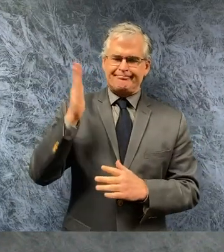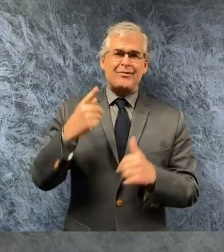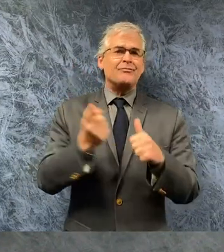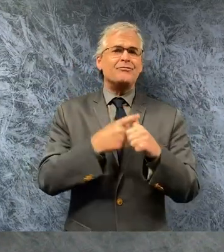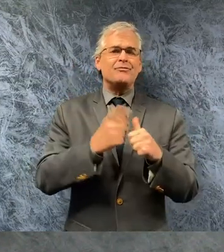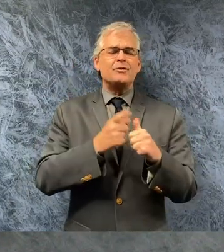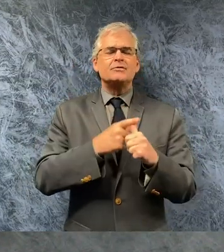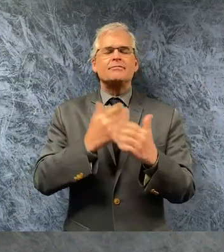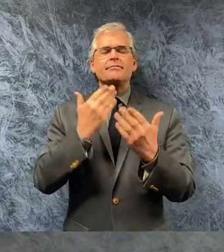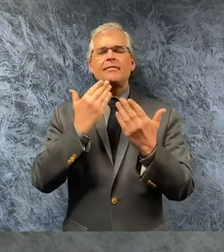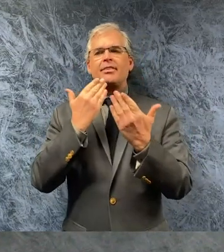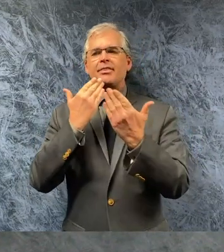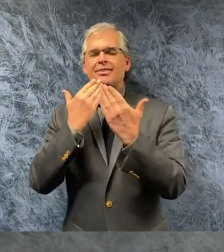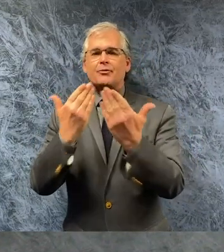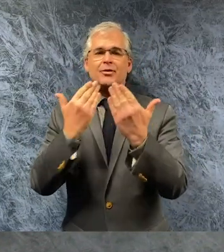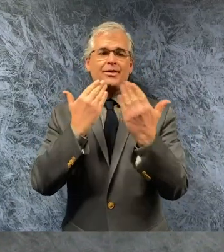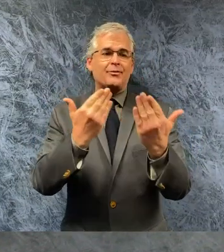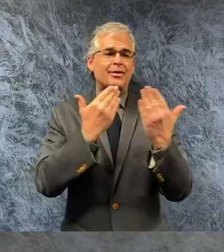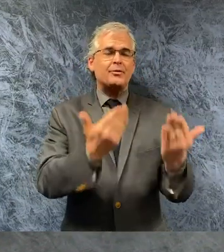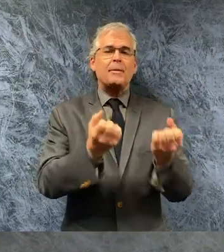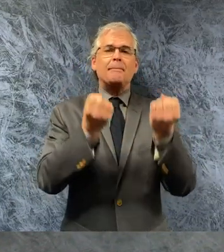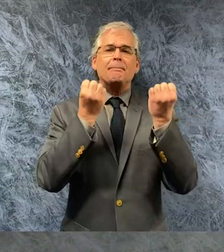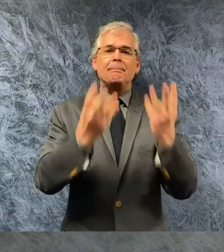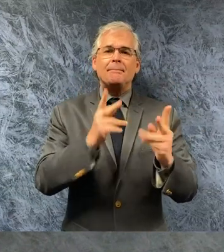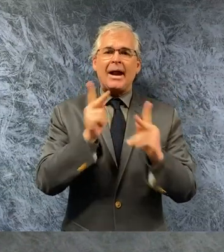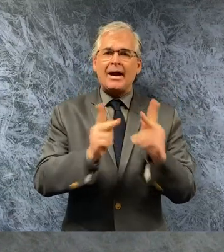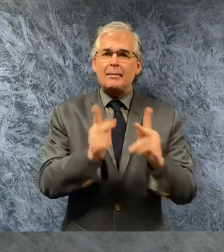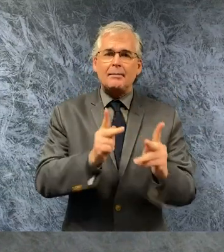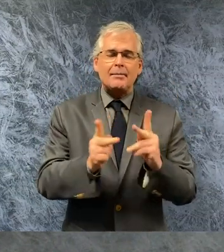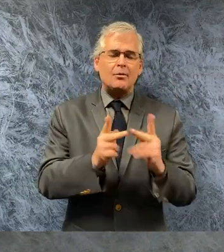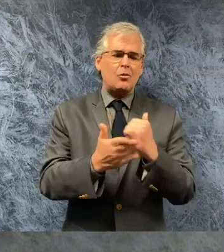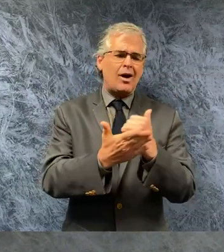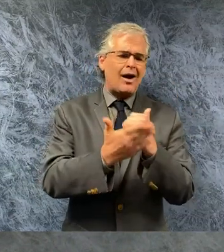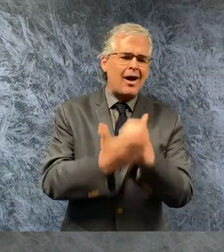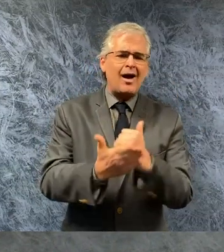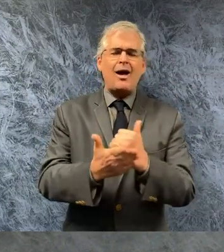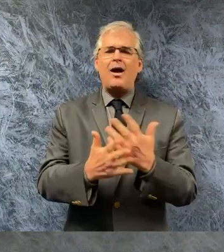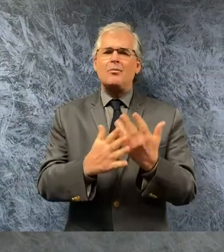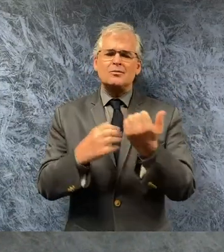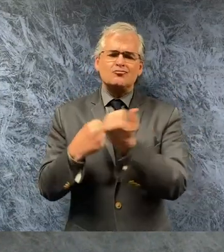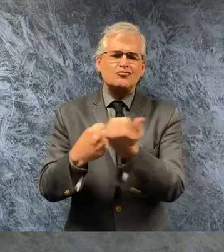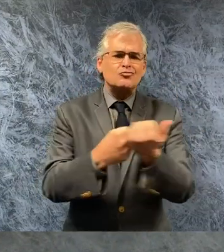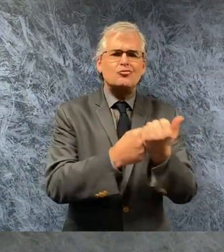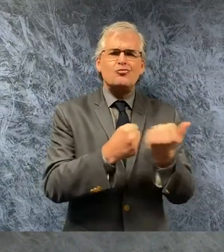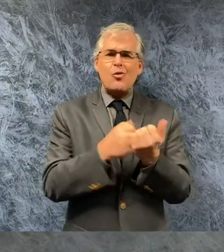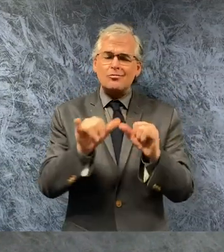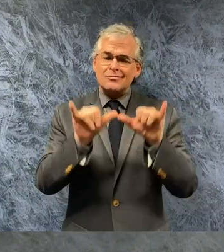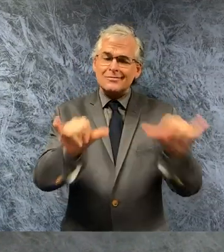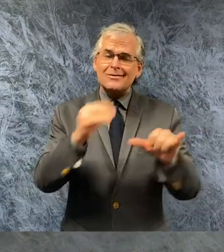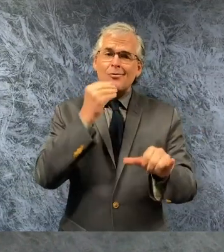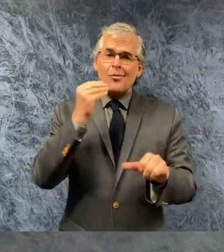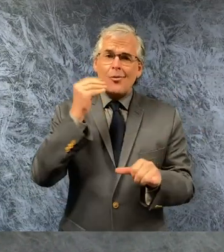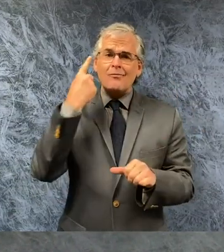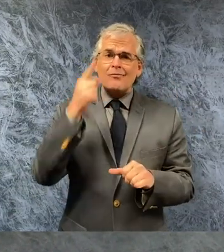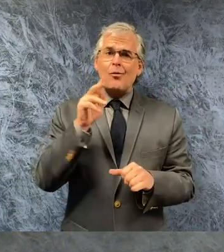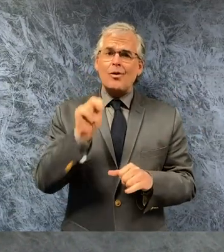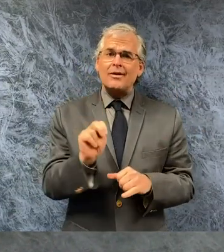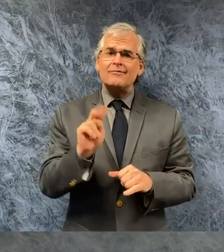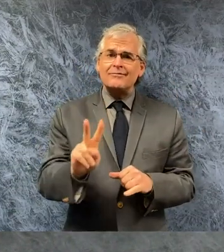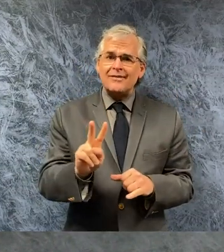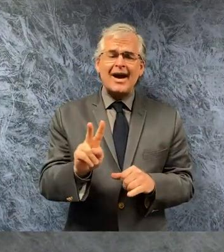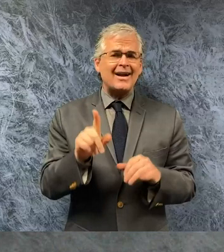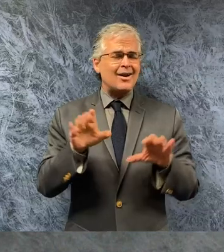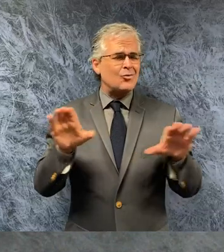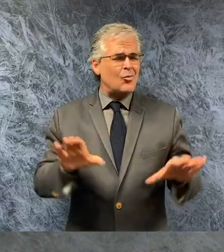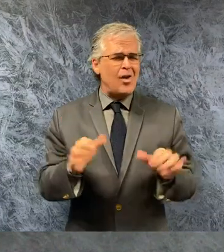all the folks who have been so helpful and so supportive in staying home for nevada and doing everything that's possible to flatten